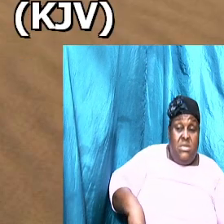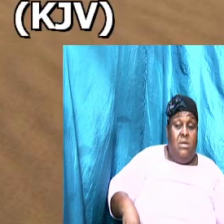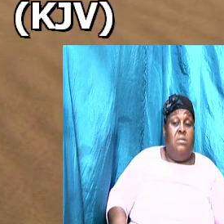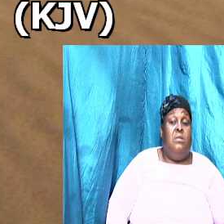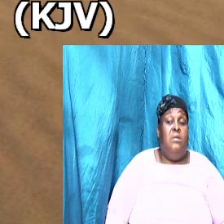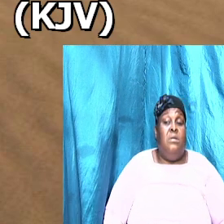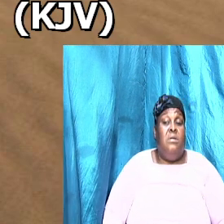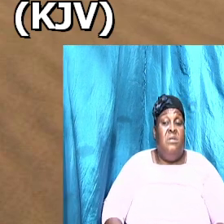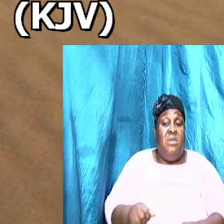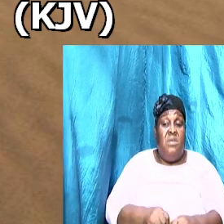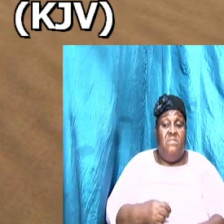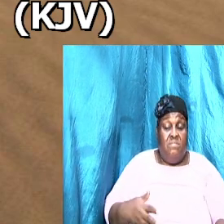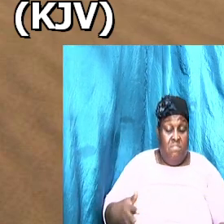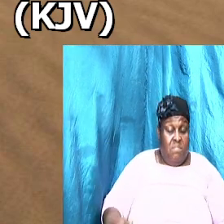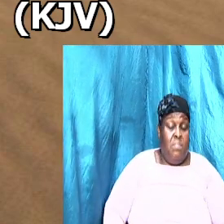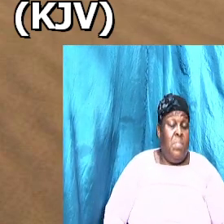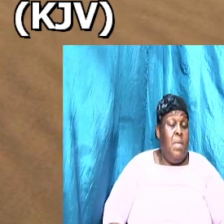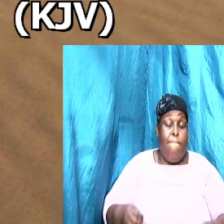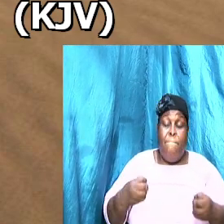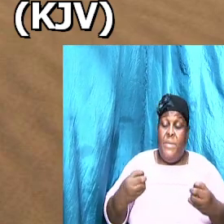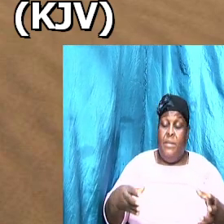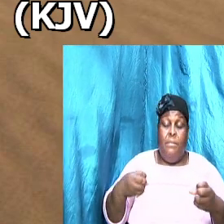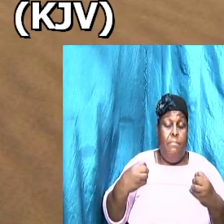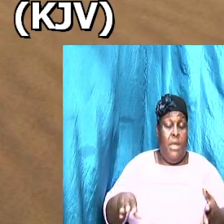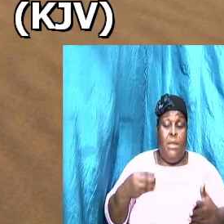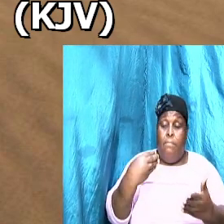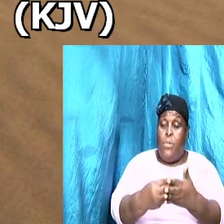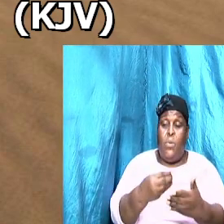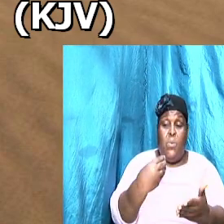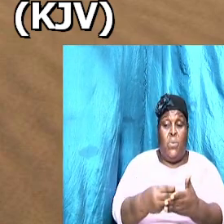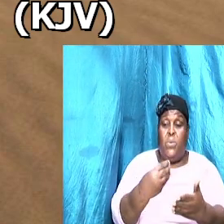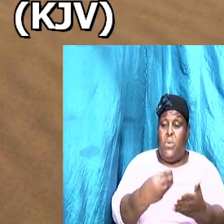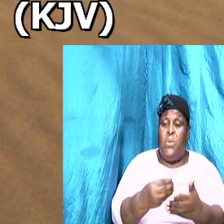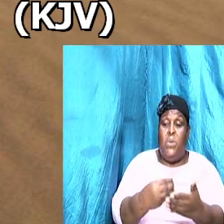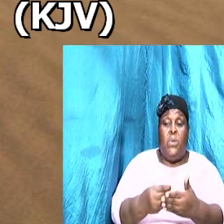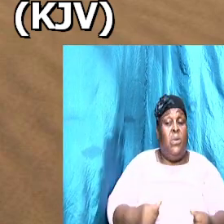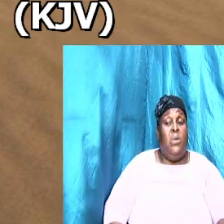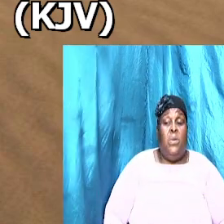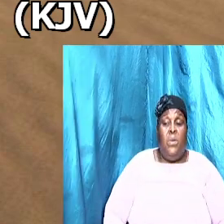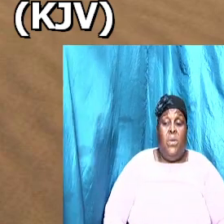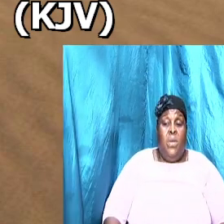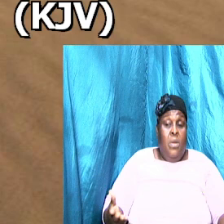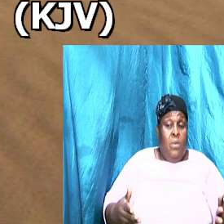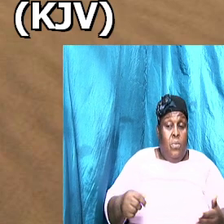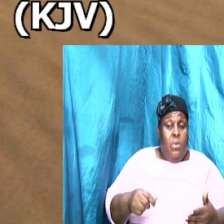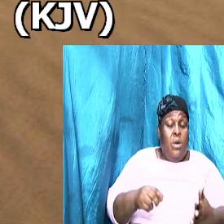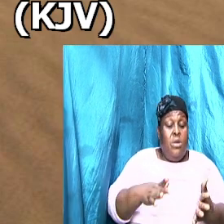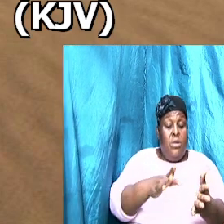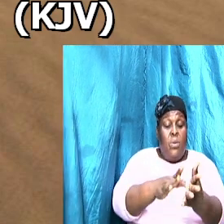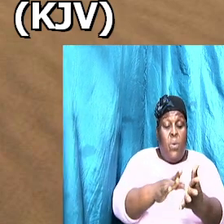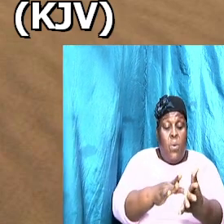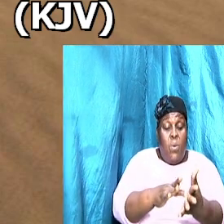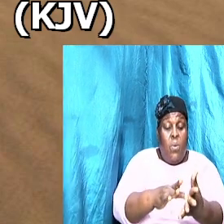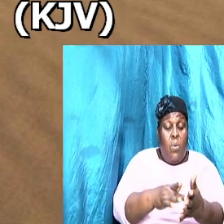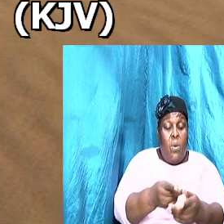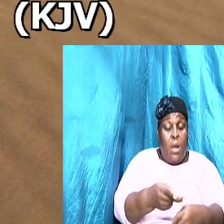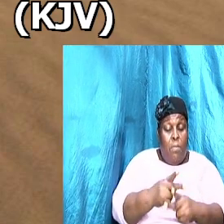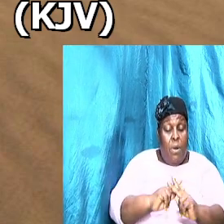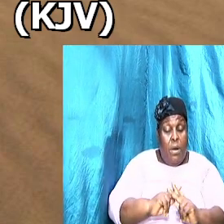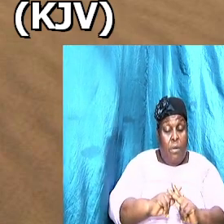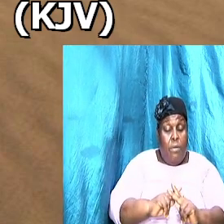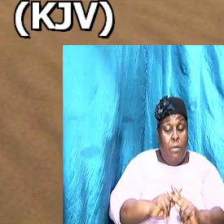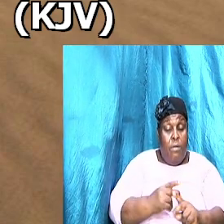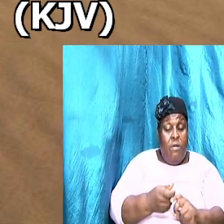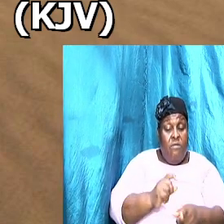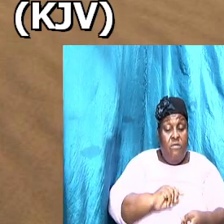else that he had, it is clear that what he took, what he borrowed from the Lord